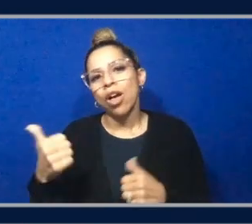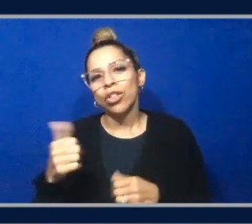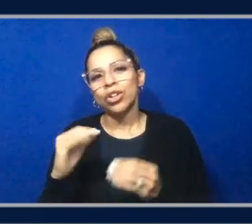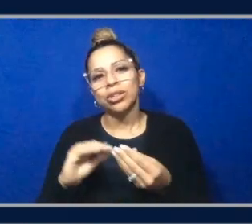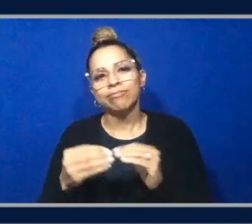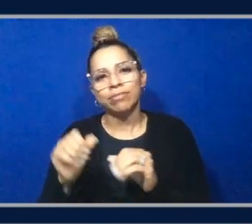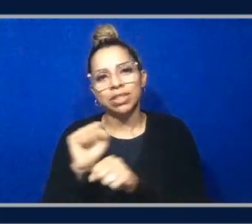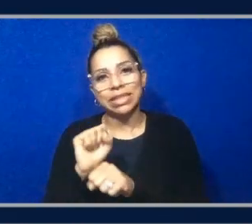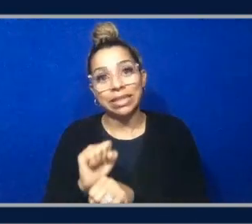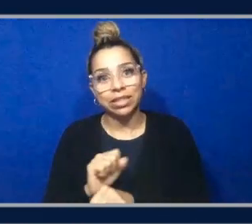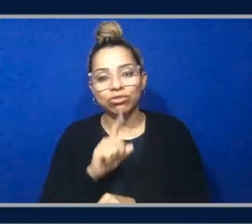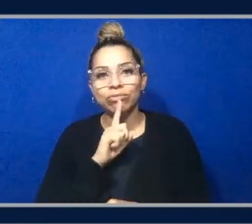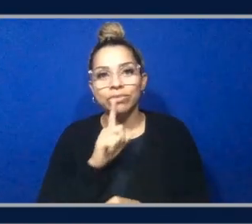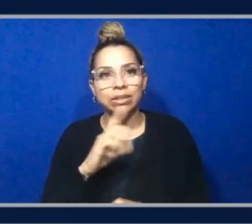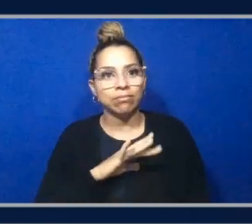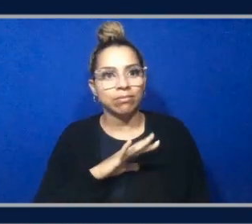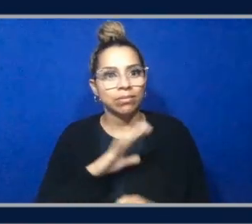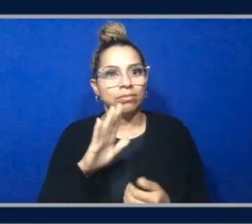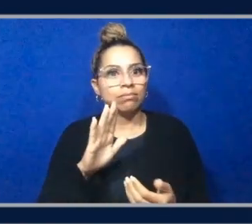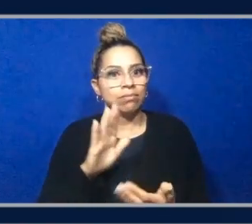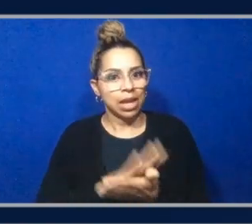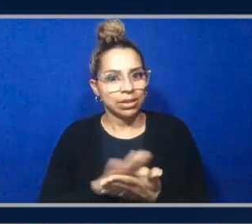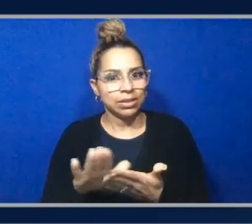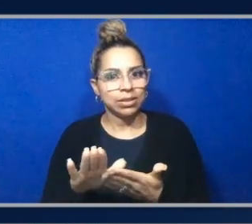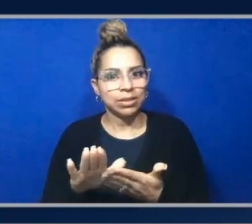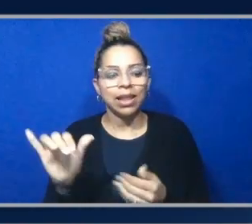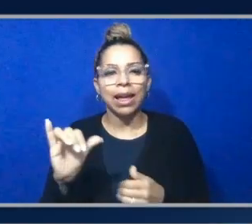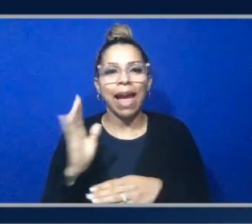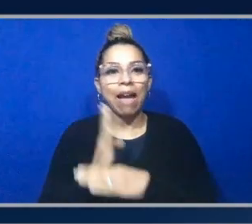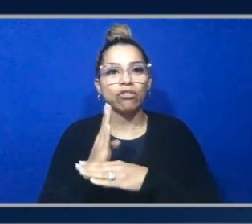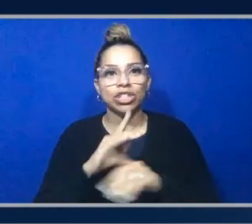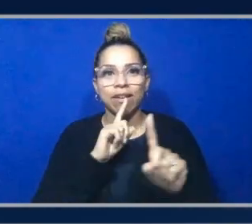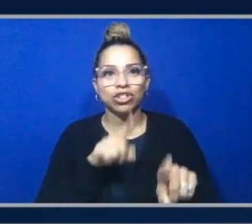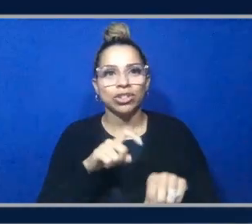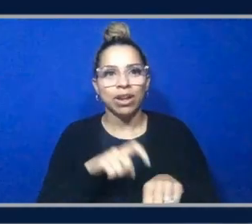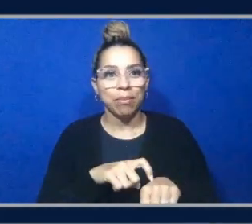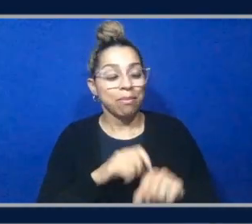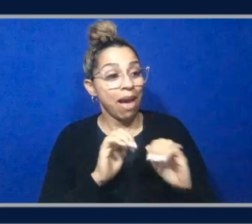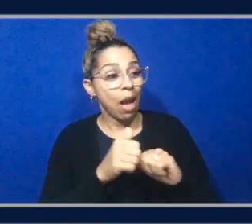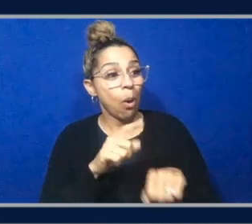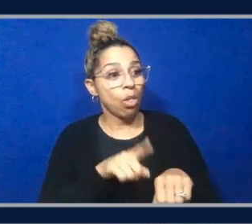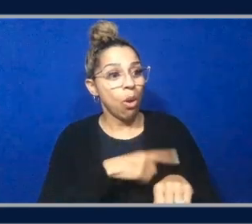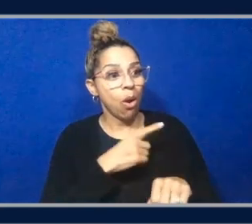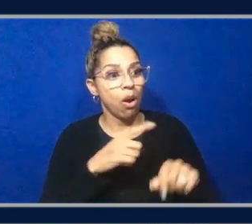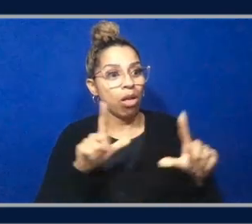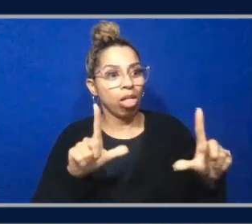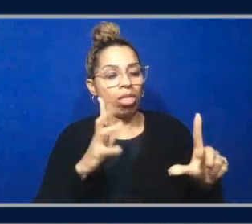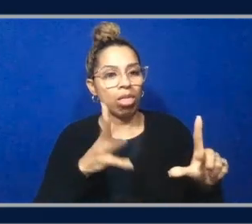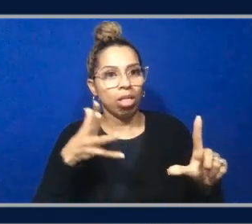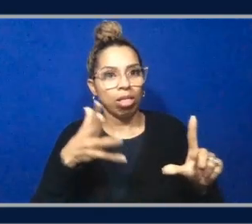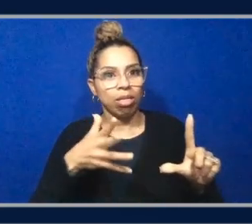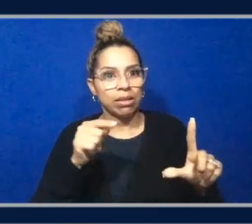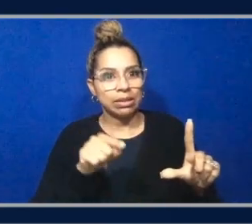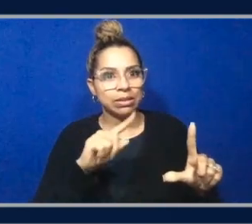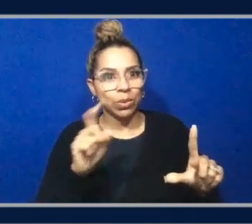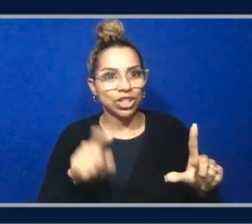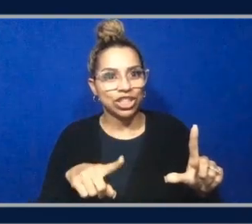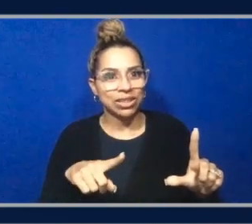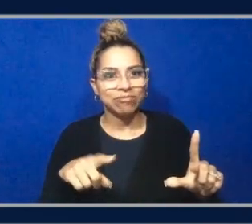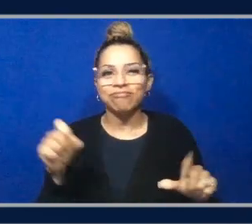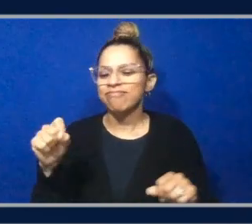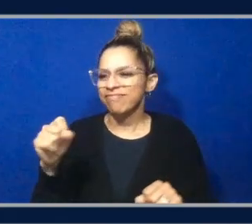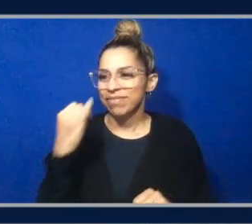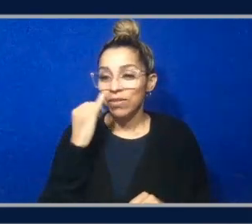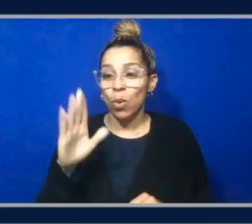handy. Yeah. Such as the average answer time. So how long do you spend on a question? Exactly. So if you, if you notice that your average answer time is, is relatively high,